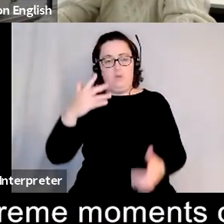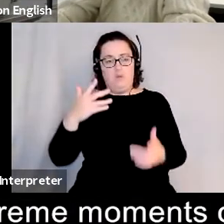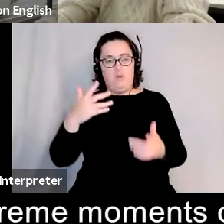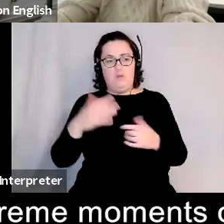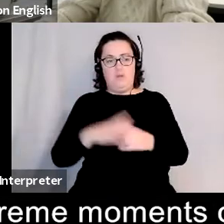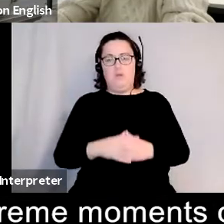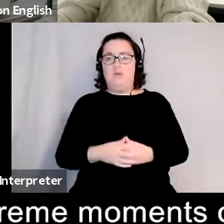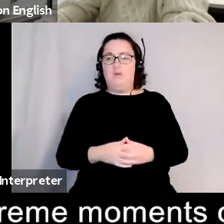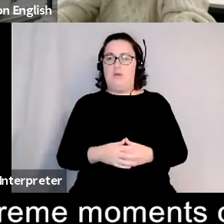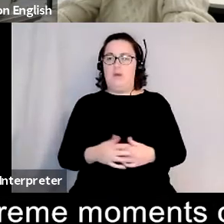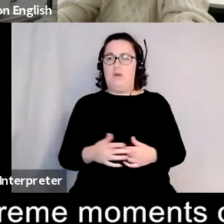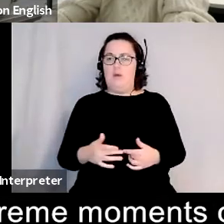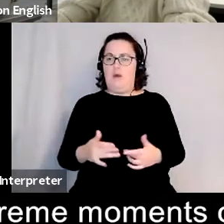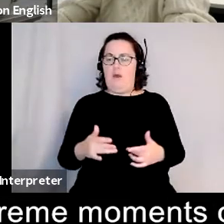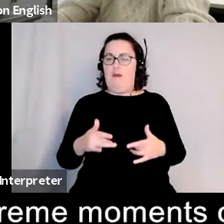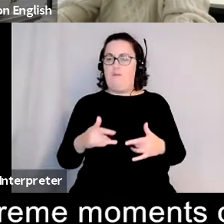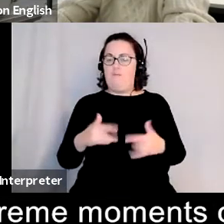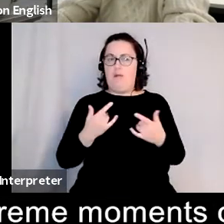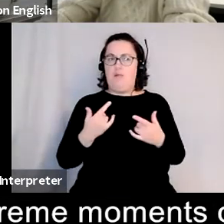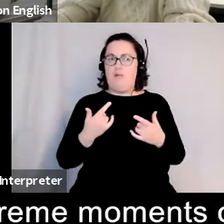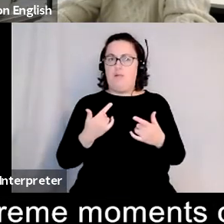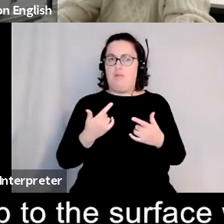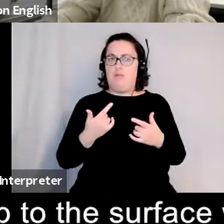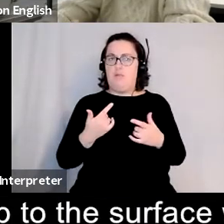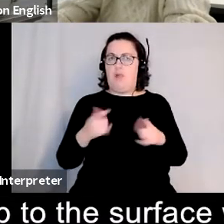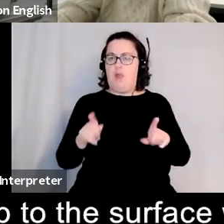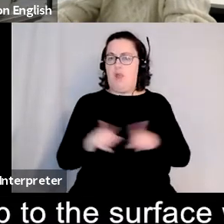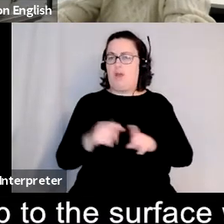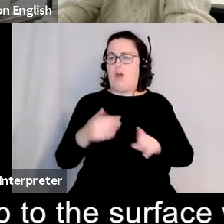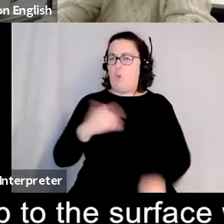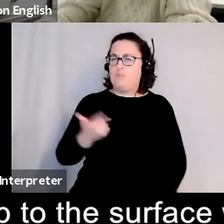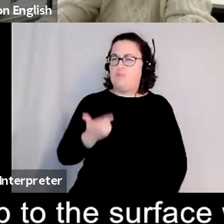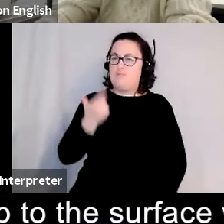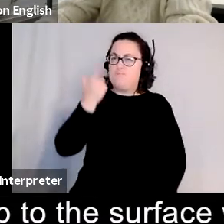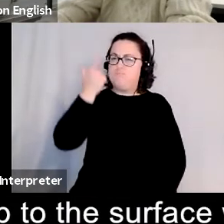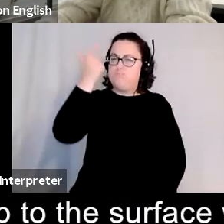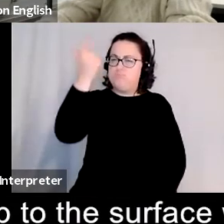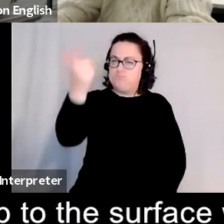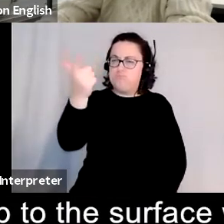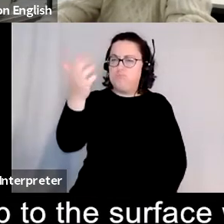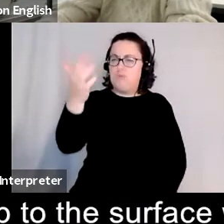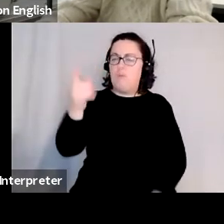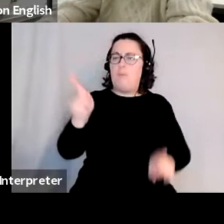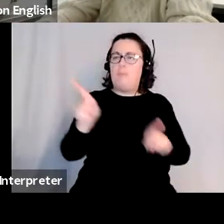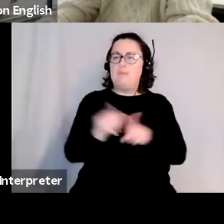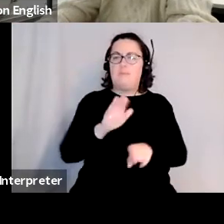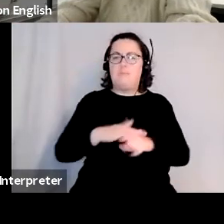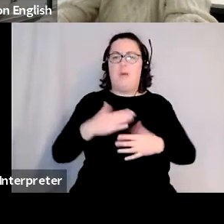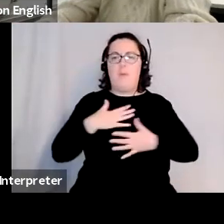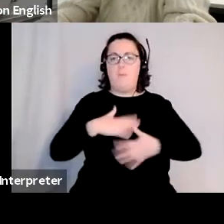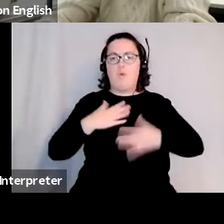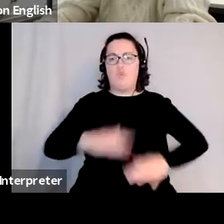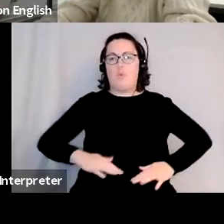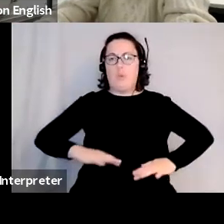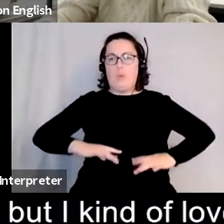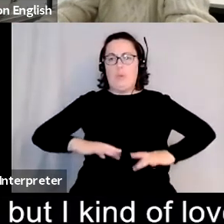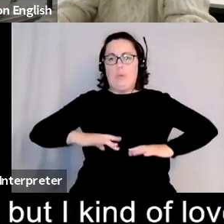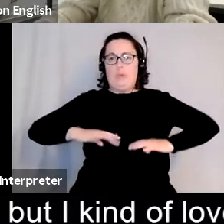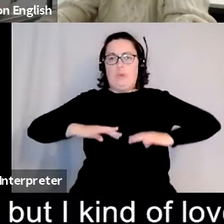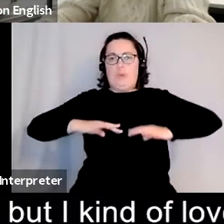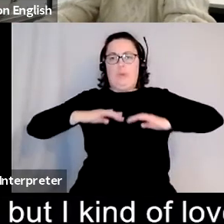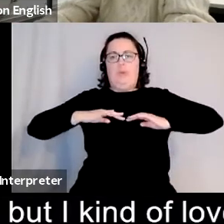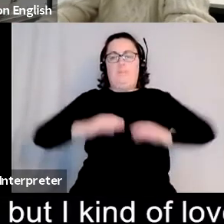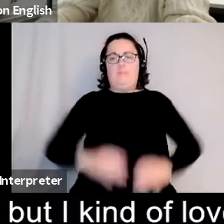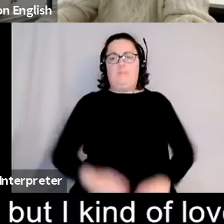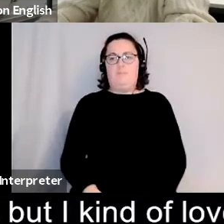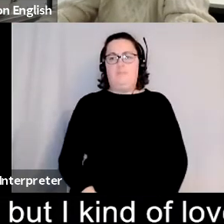of of feeling miles away and and also things rumbling up to the surface which i hadn't expected uh very